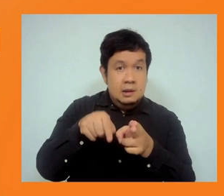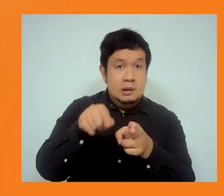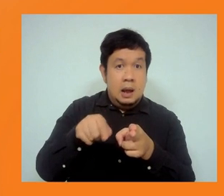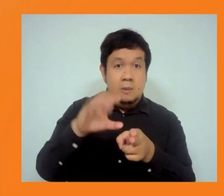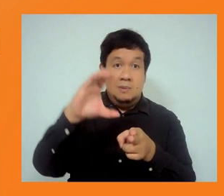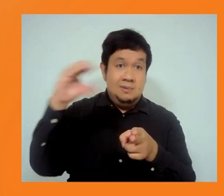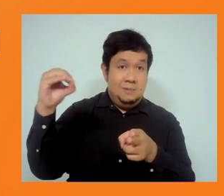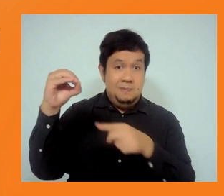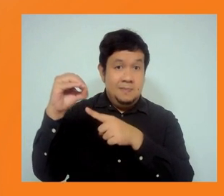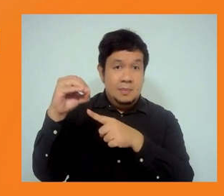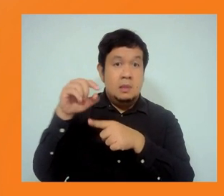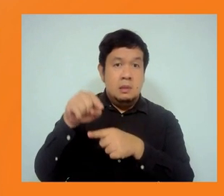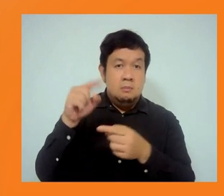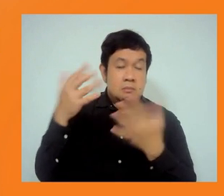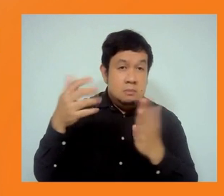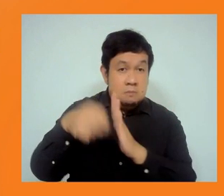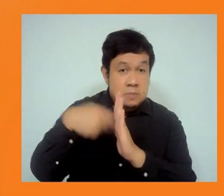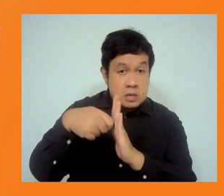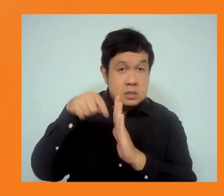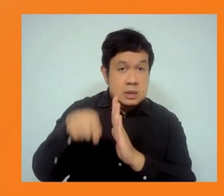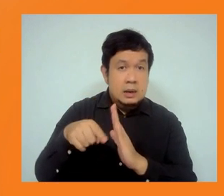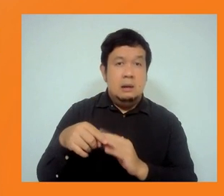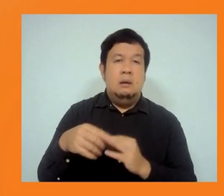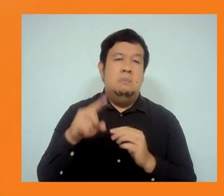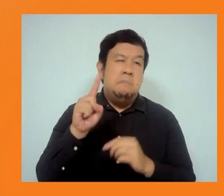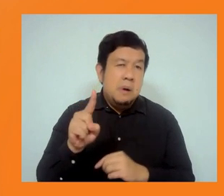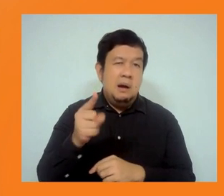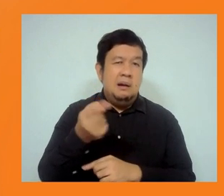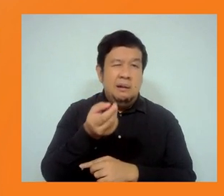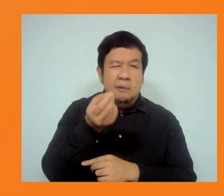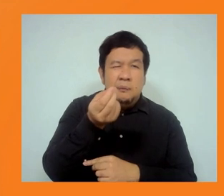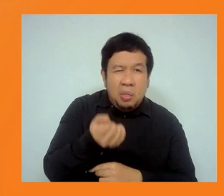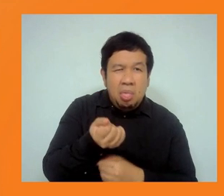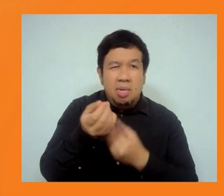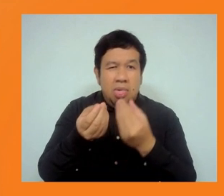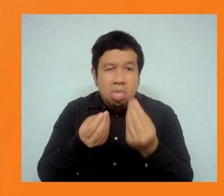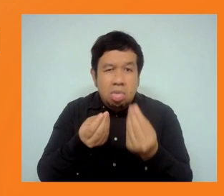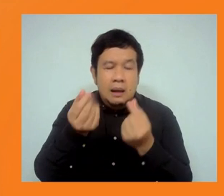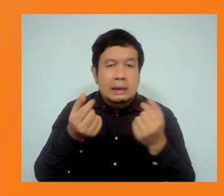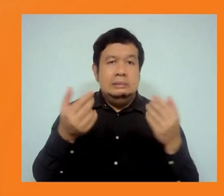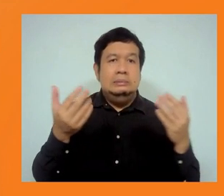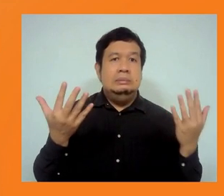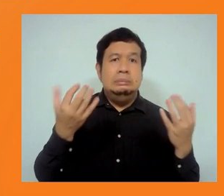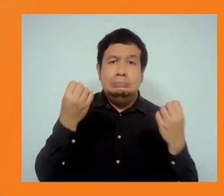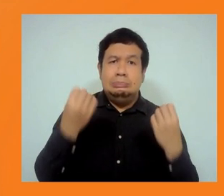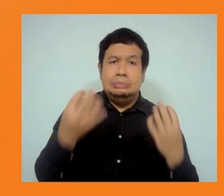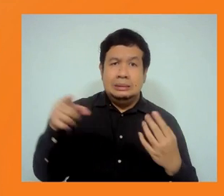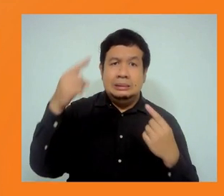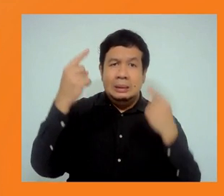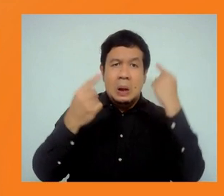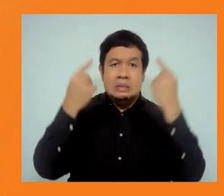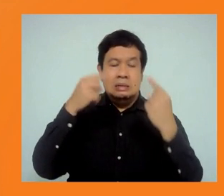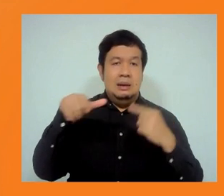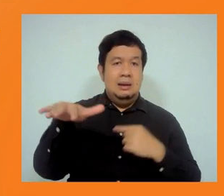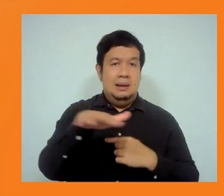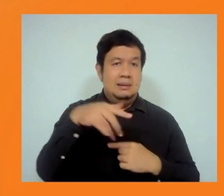in small bits and pieces. So quite naturally, those concerns such as us, even the Deputy Conservator of Forest and other